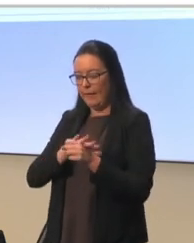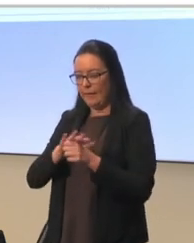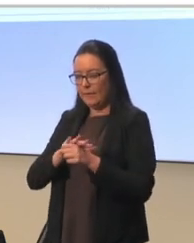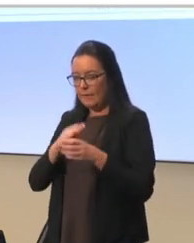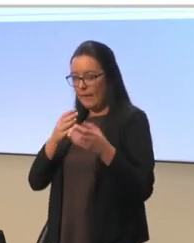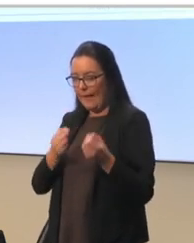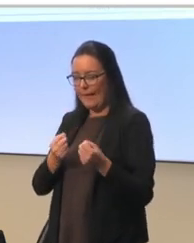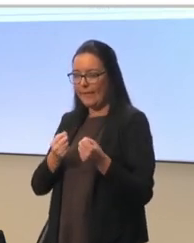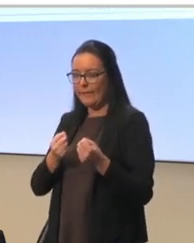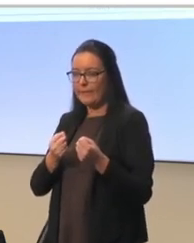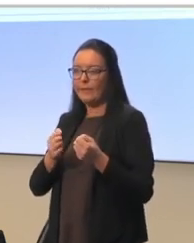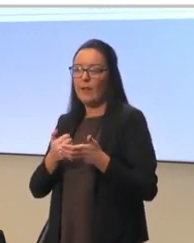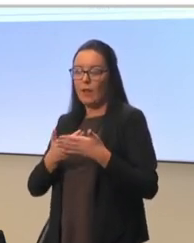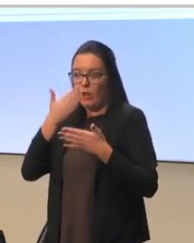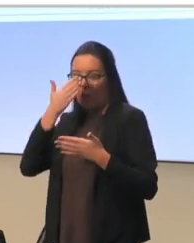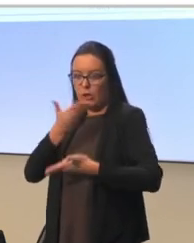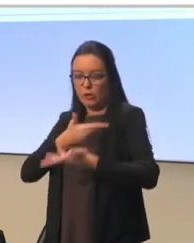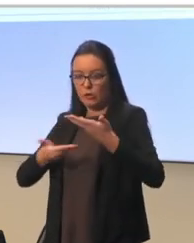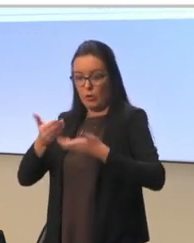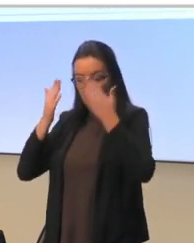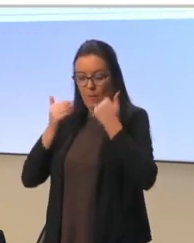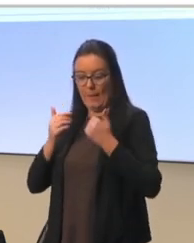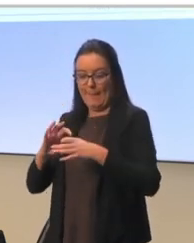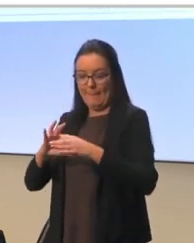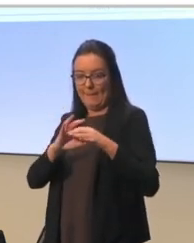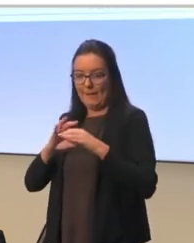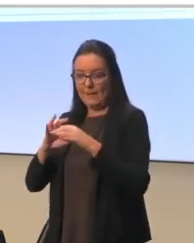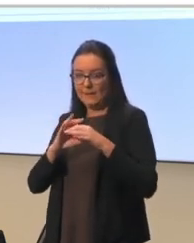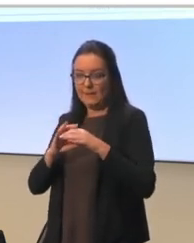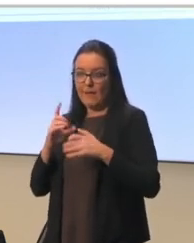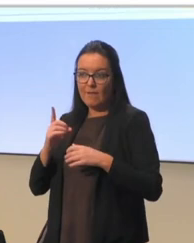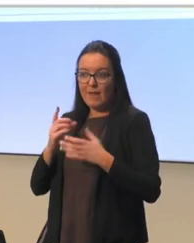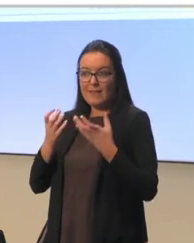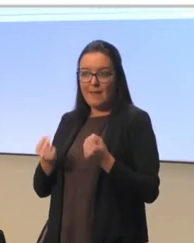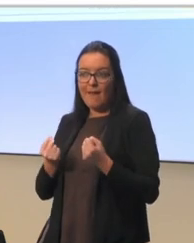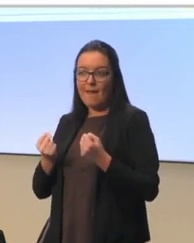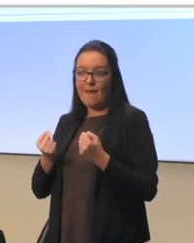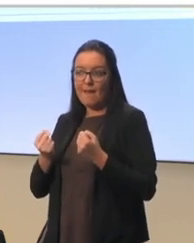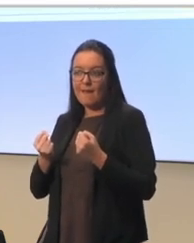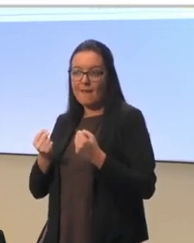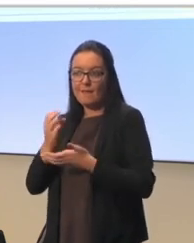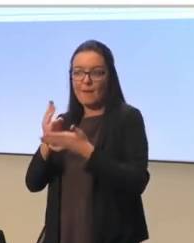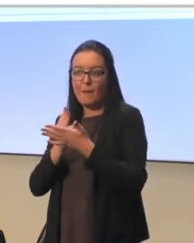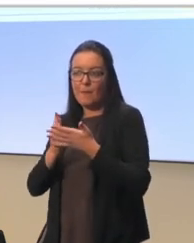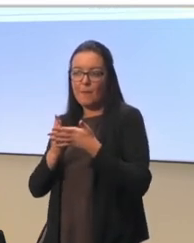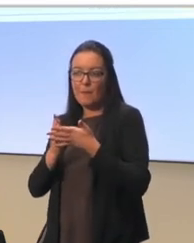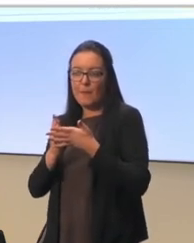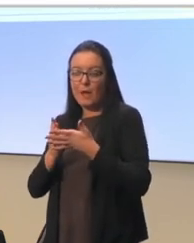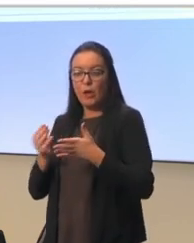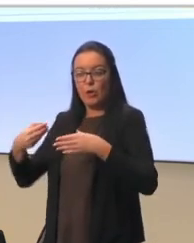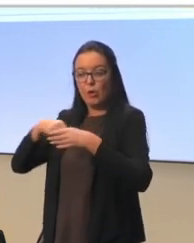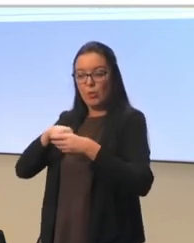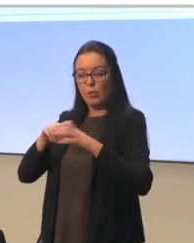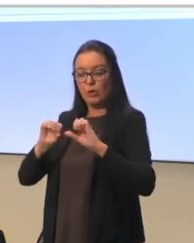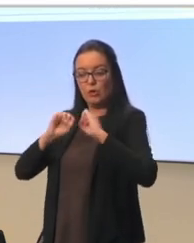learners, who discussed on well-being, suggested to have, as a priority area, to include socio-emotional